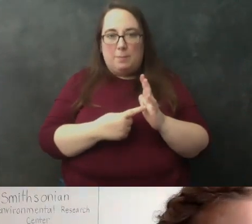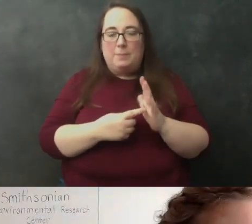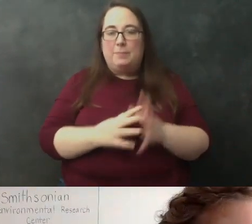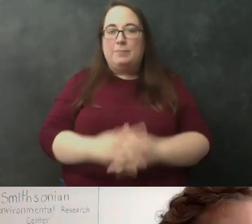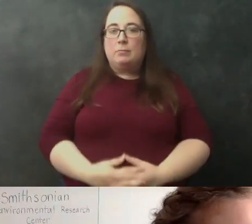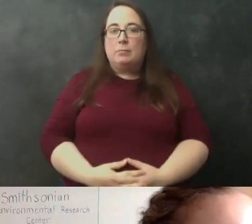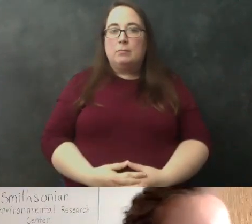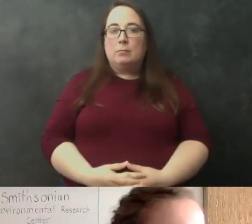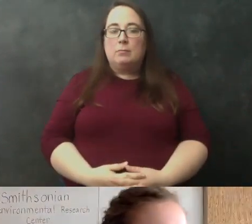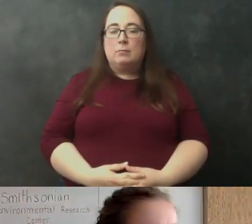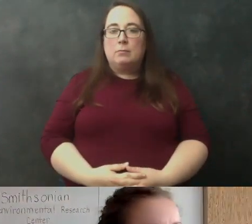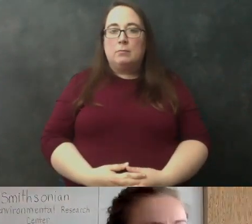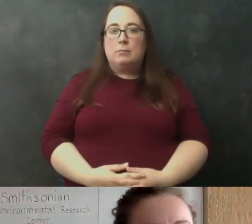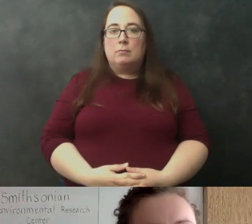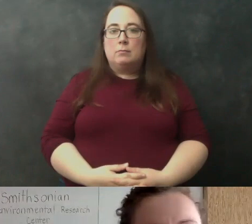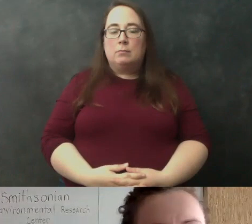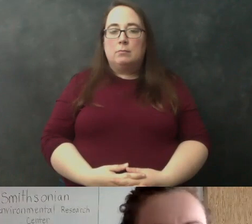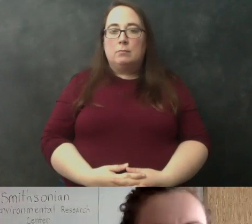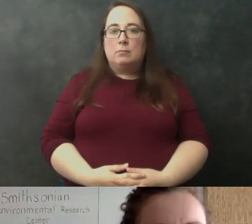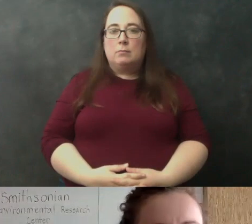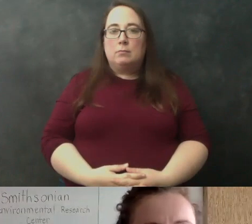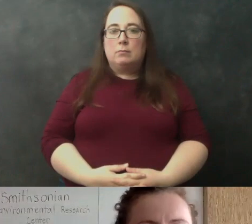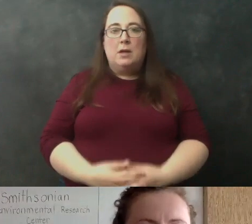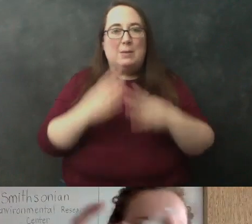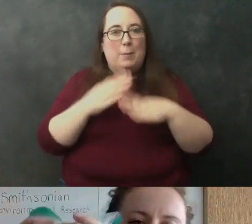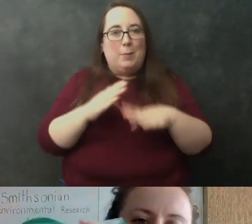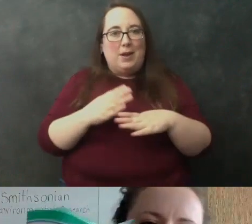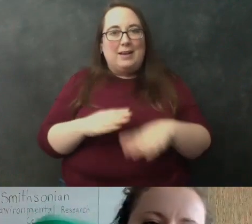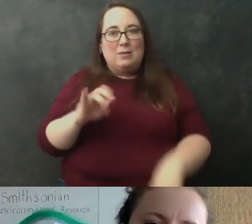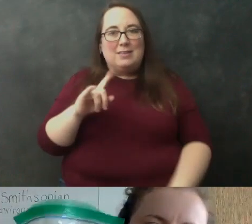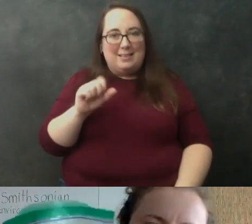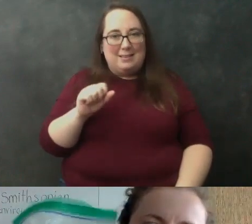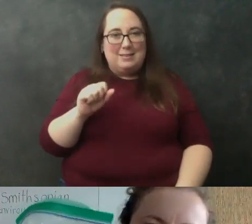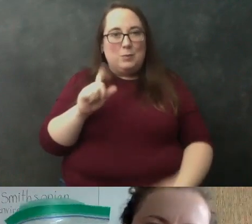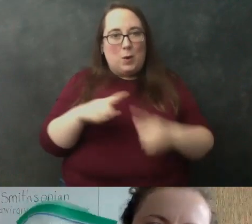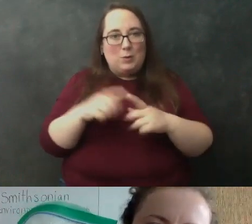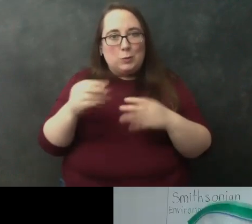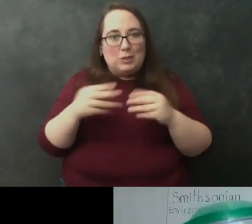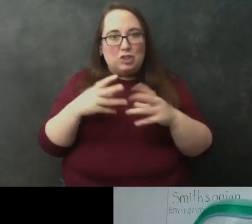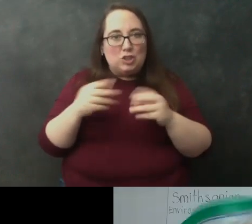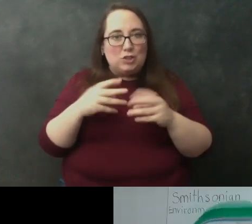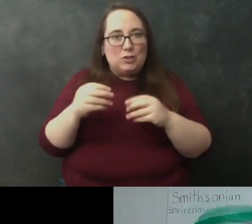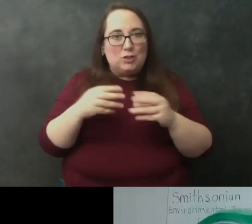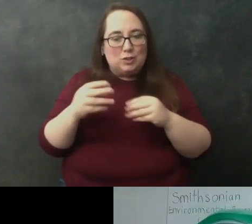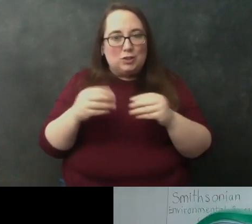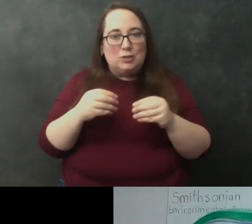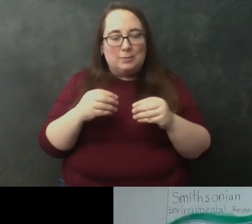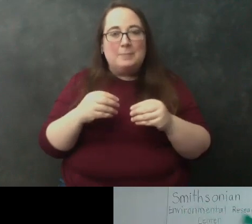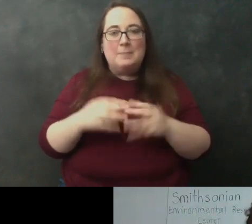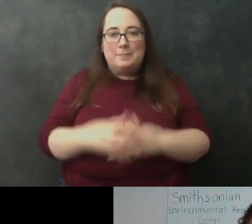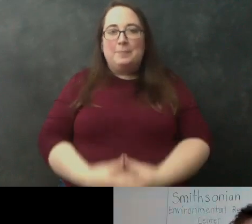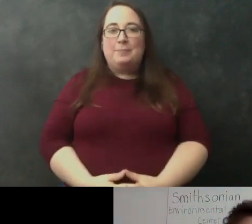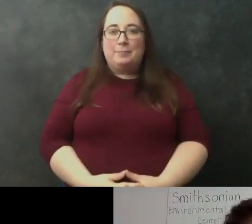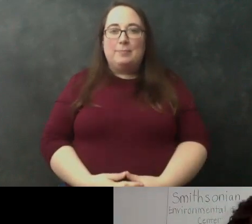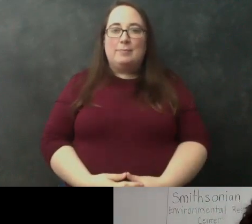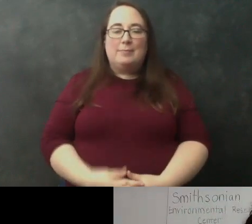that were breaking down the cell that was kind of like like when we were squishing our sample mechanically pushing it